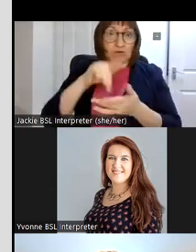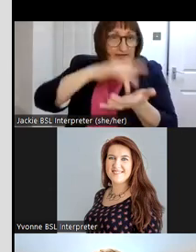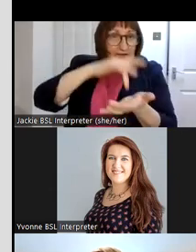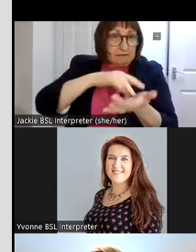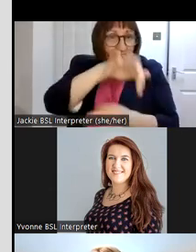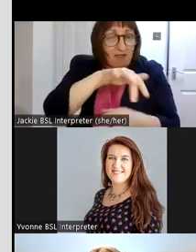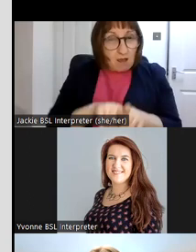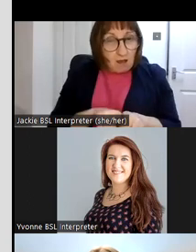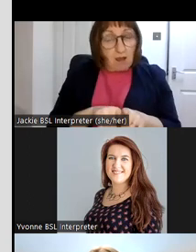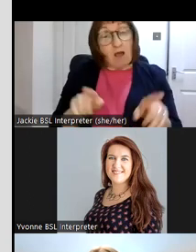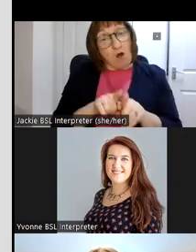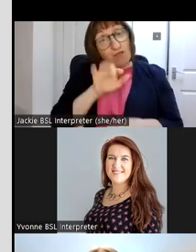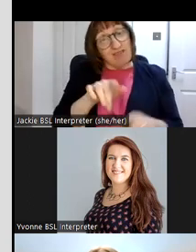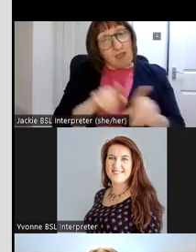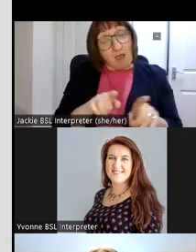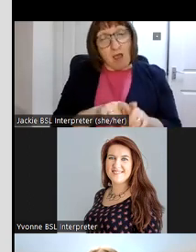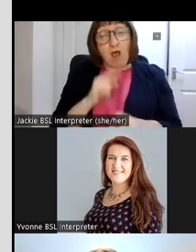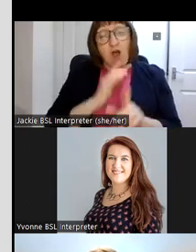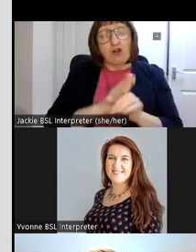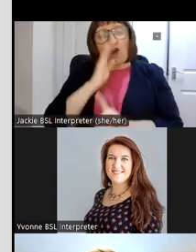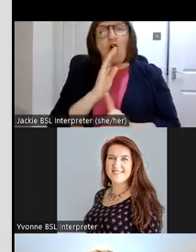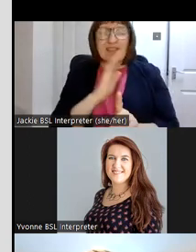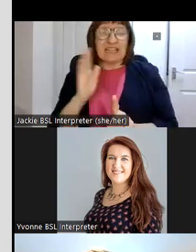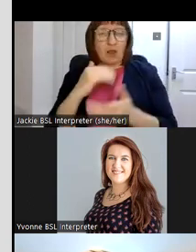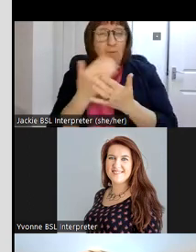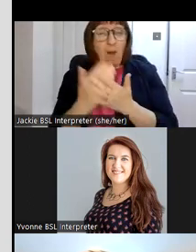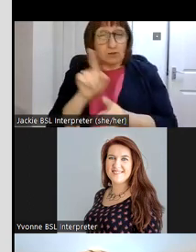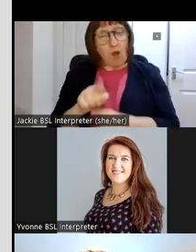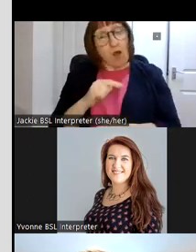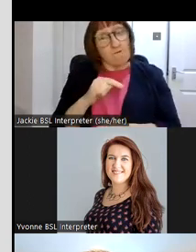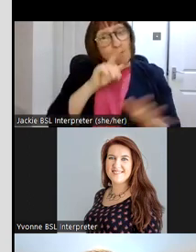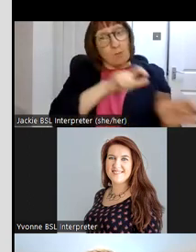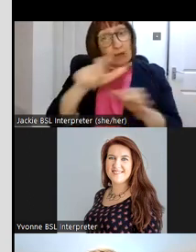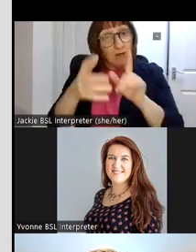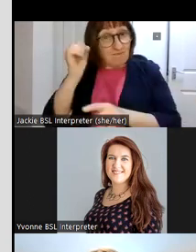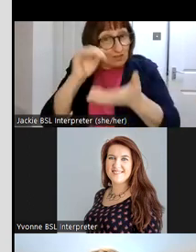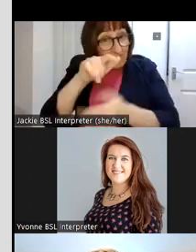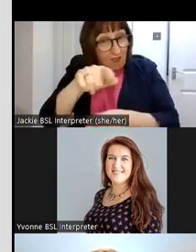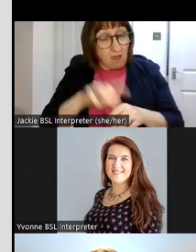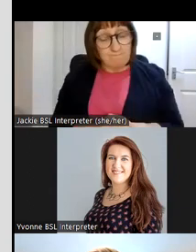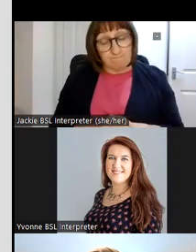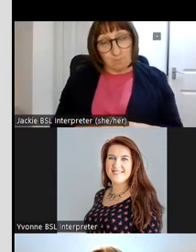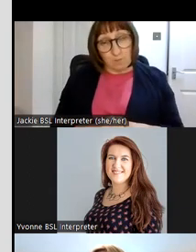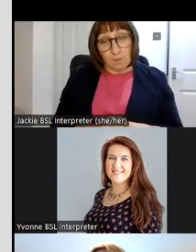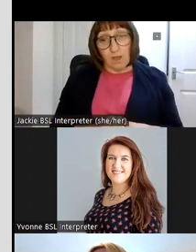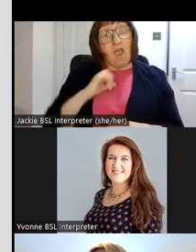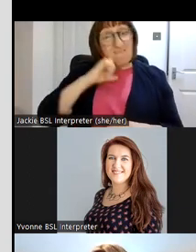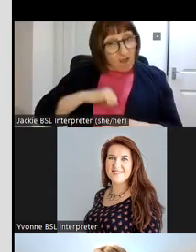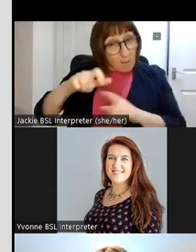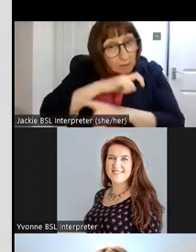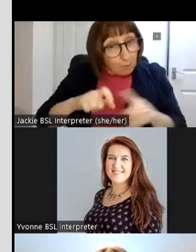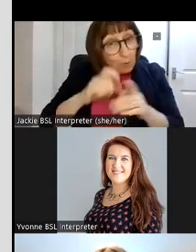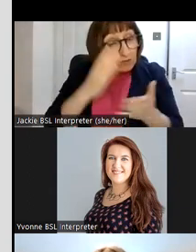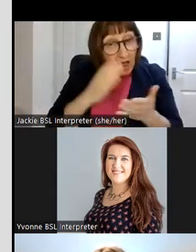and it was to there that the northeastern part of the state that my column people found their way and the farming community actually